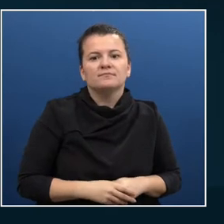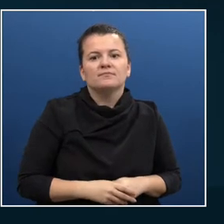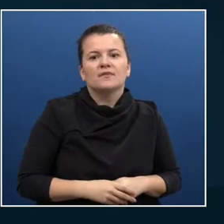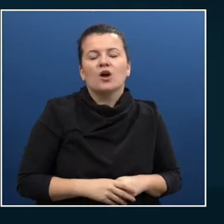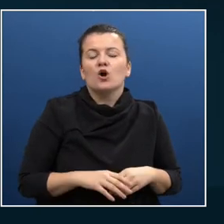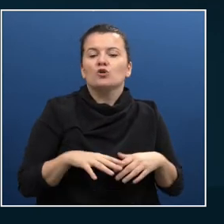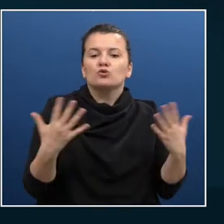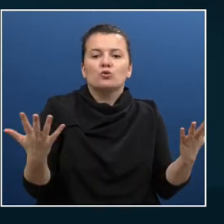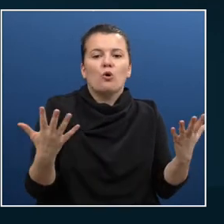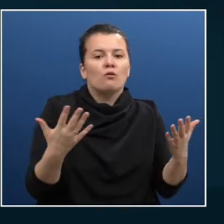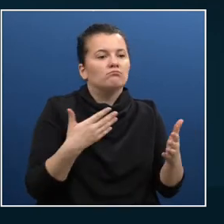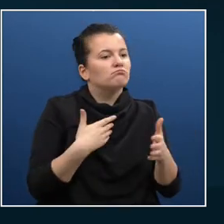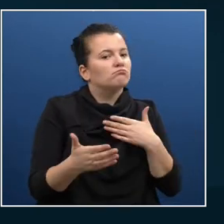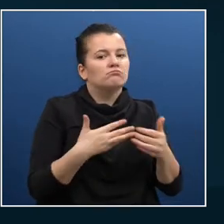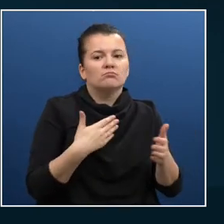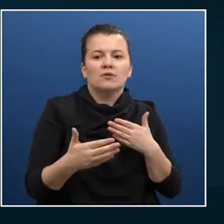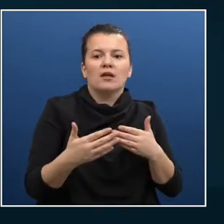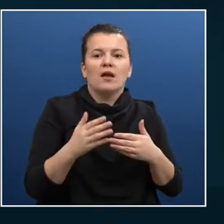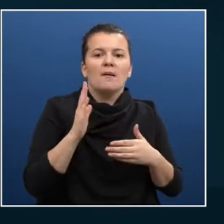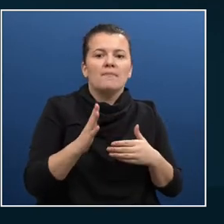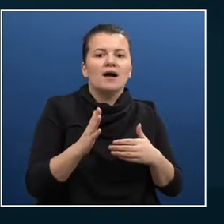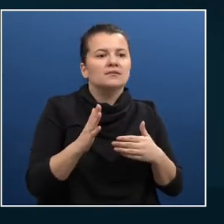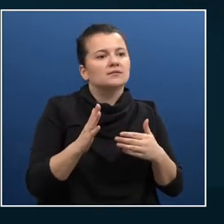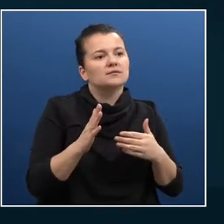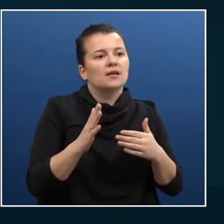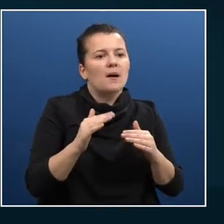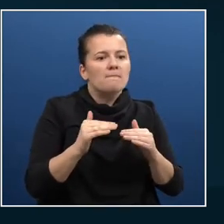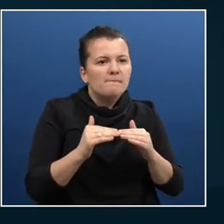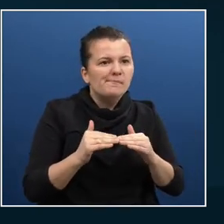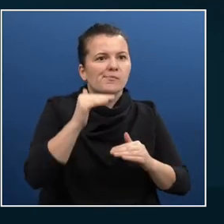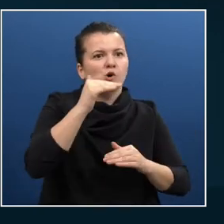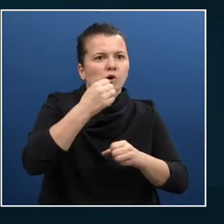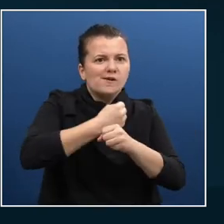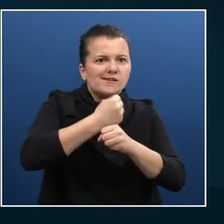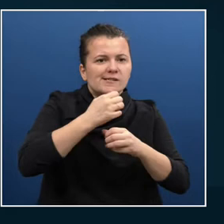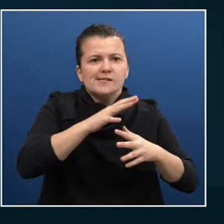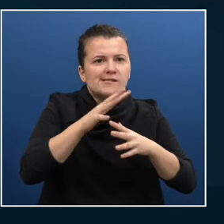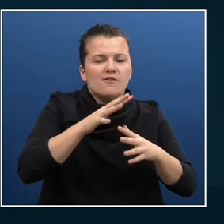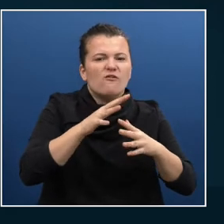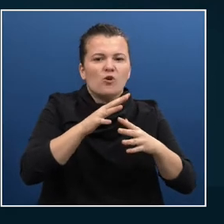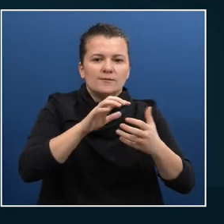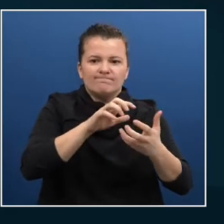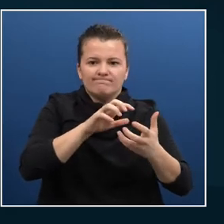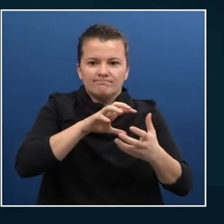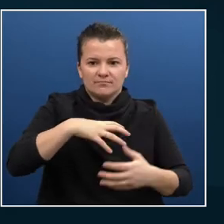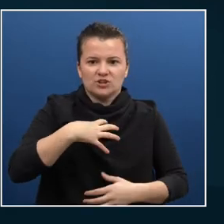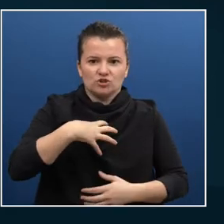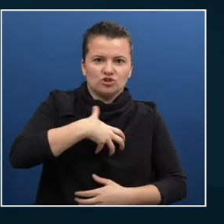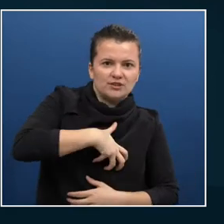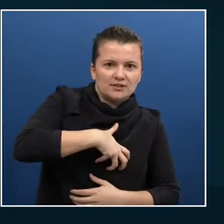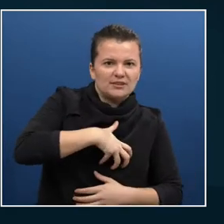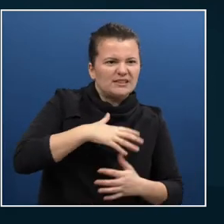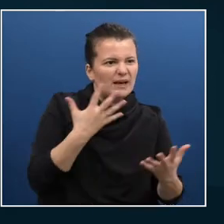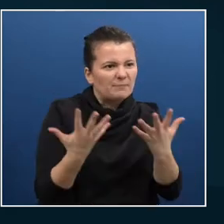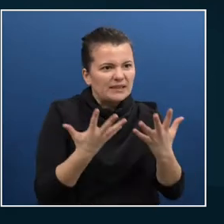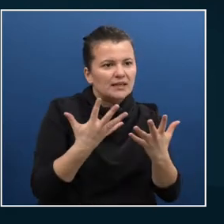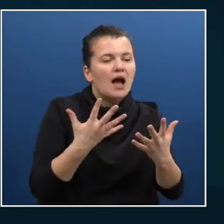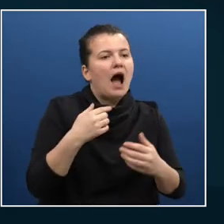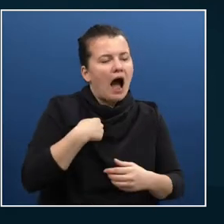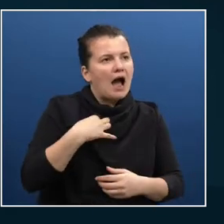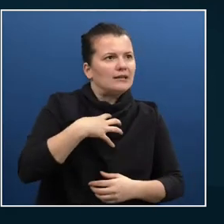have to put in a little bit more effort, I think of that moment and I say to myself, make it count. And that's really